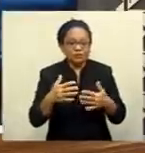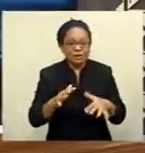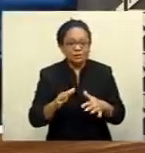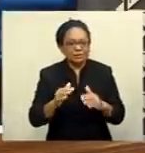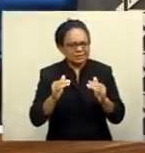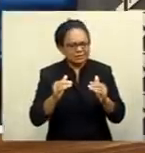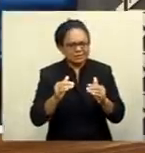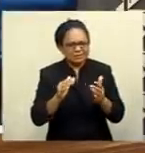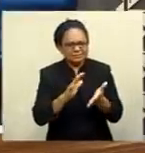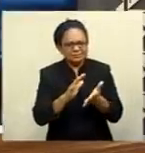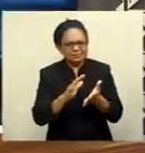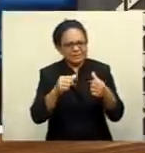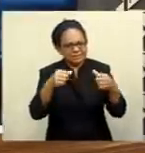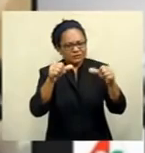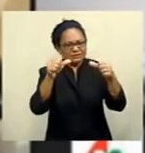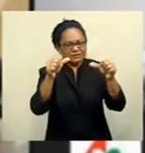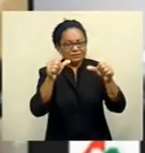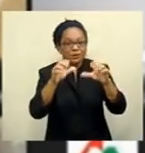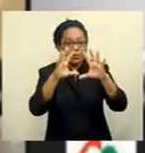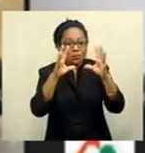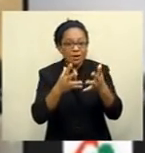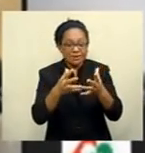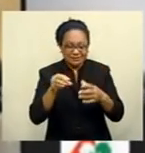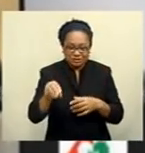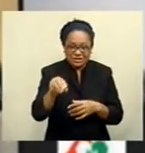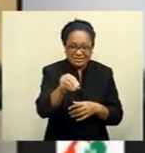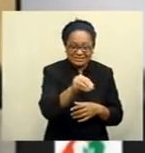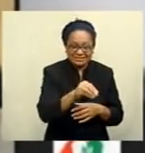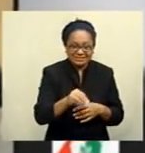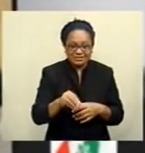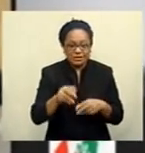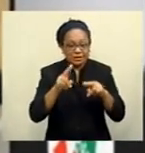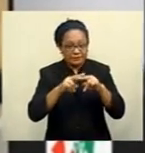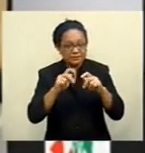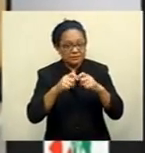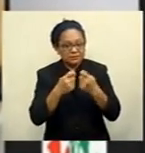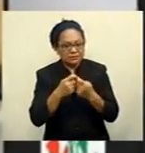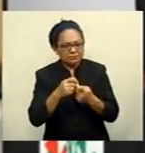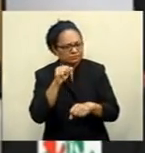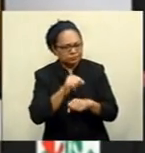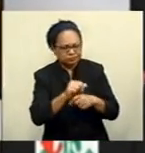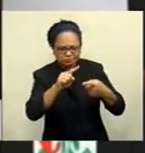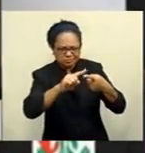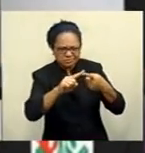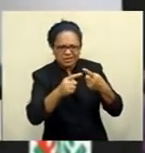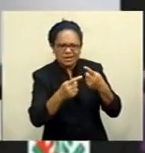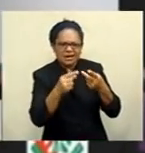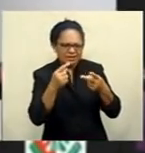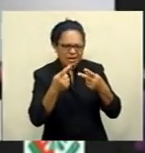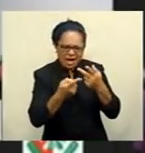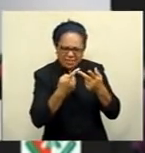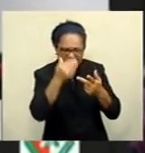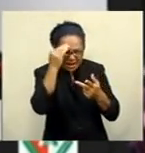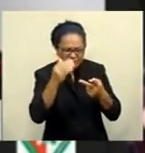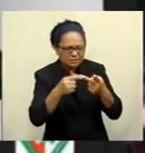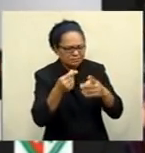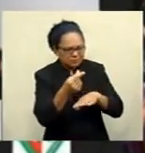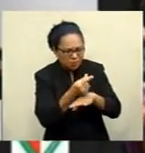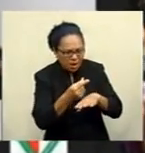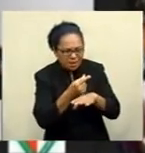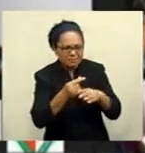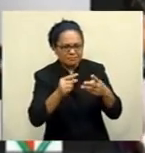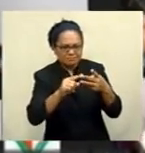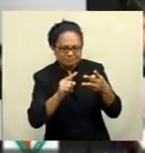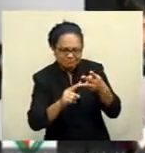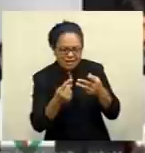World Chess Olympiad. The Fiji team registered convincing wins against Bahrain and Guam and drew with Maldives. Fiji